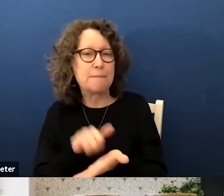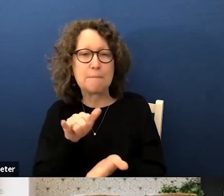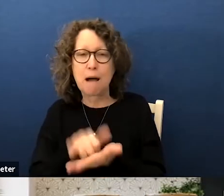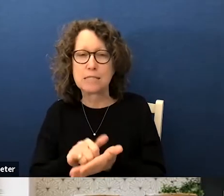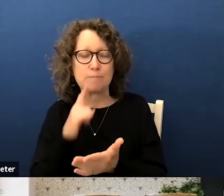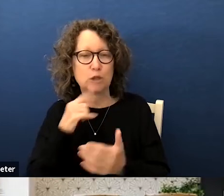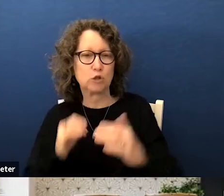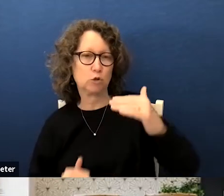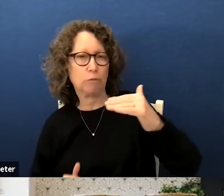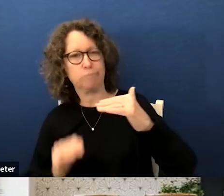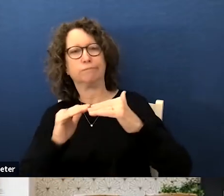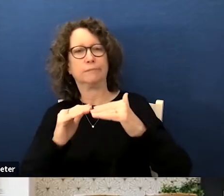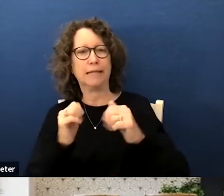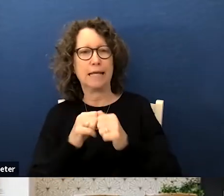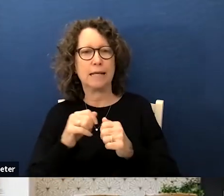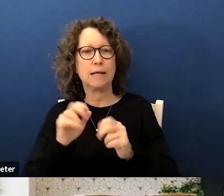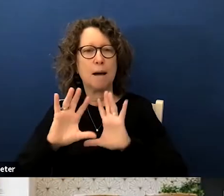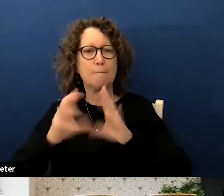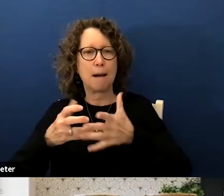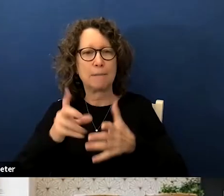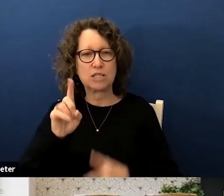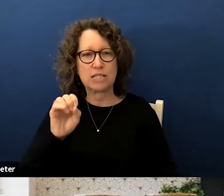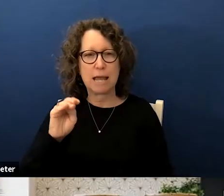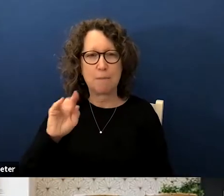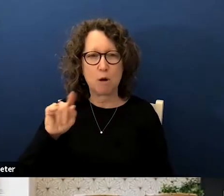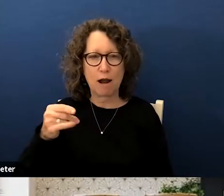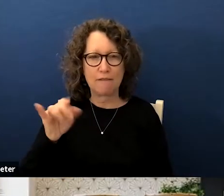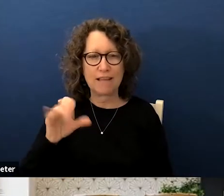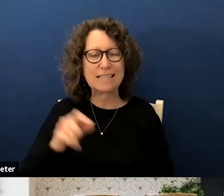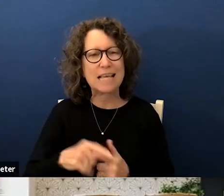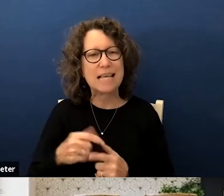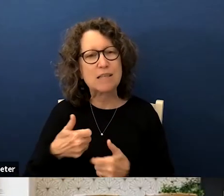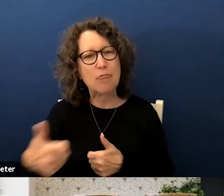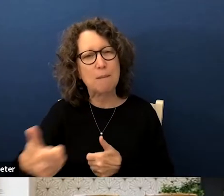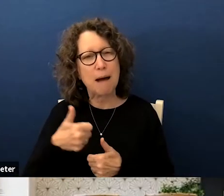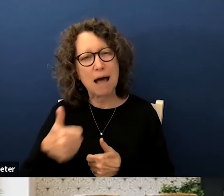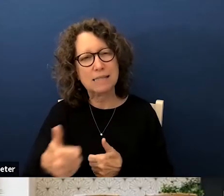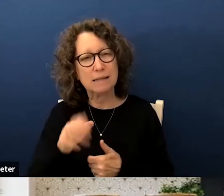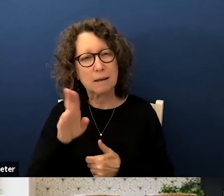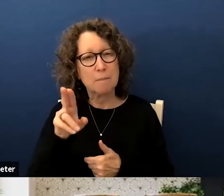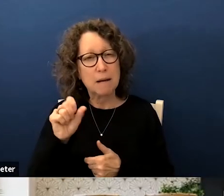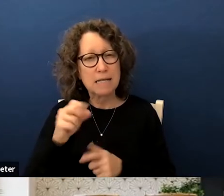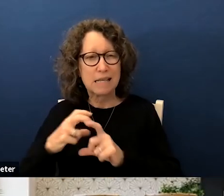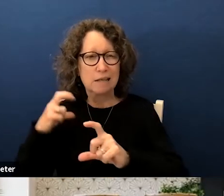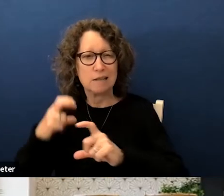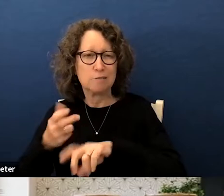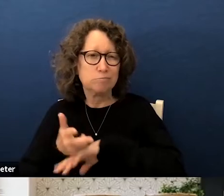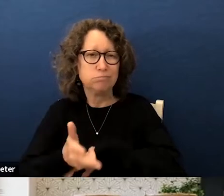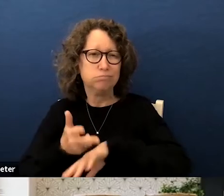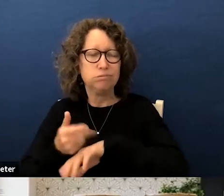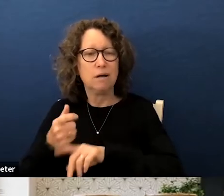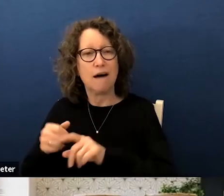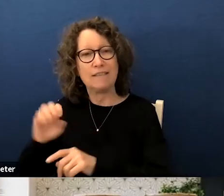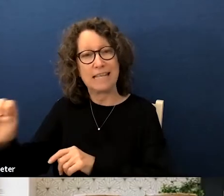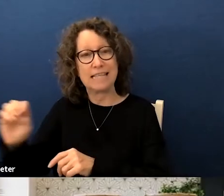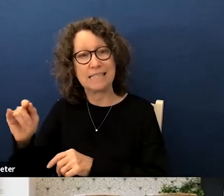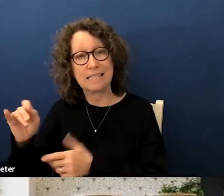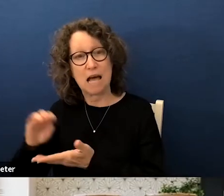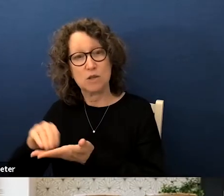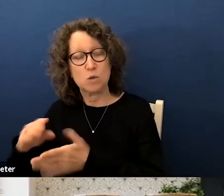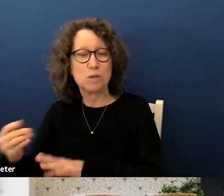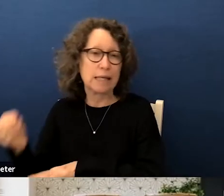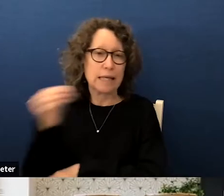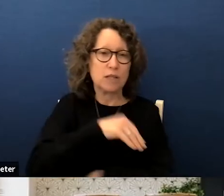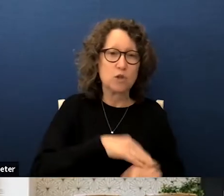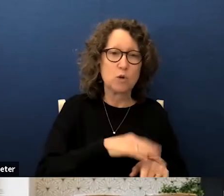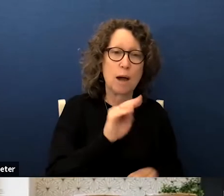compensate for in population demographics is the bussing of hundreds of east side students out of their neighborhoods into monroe